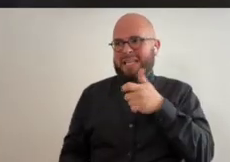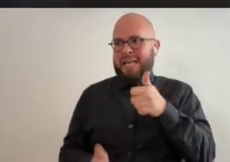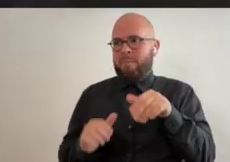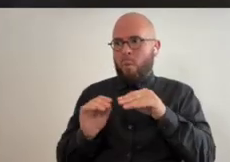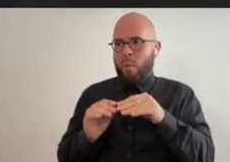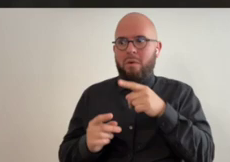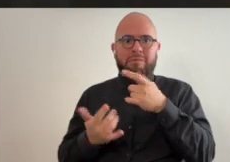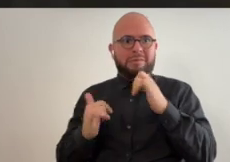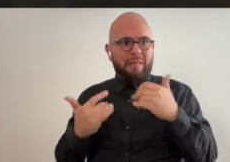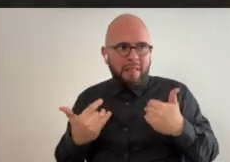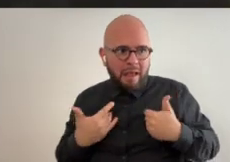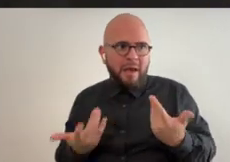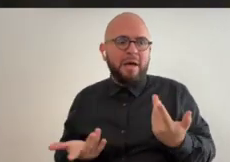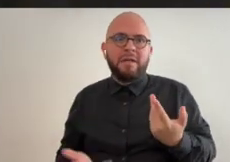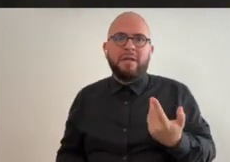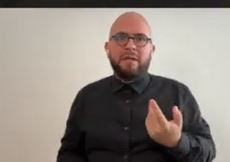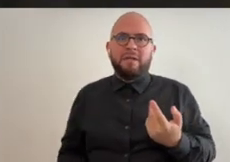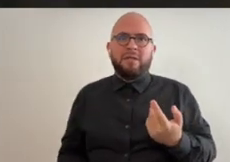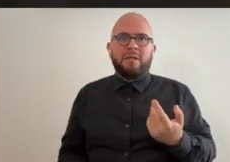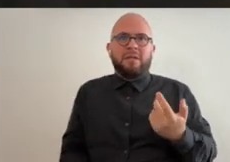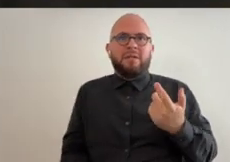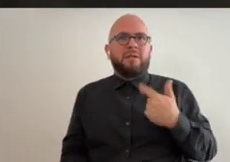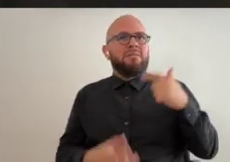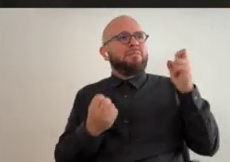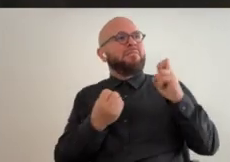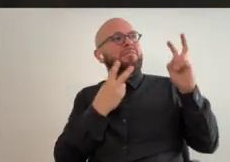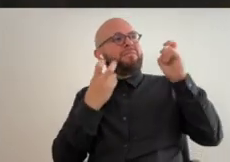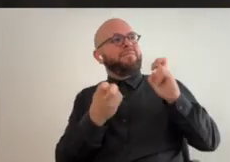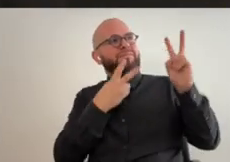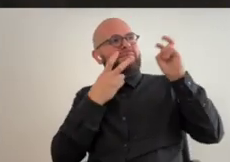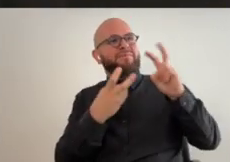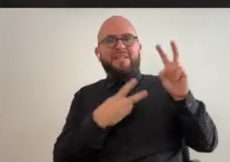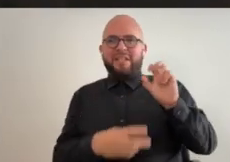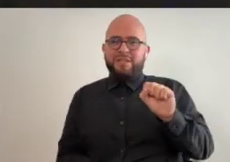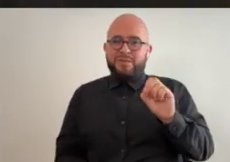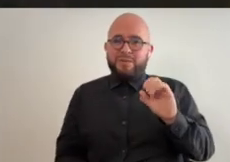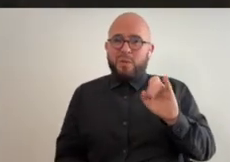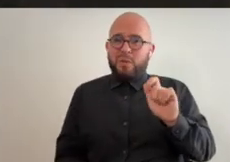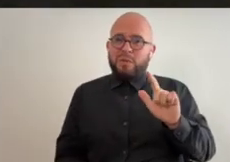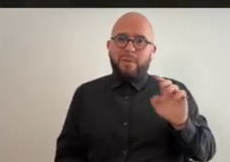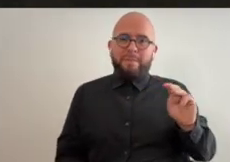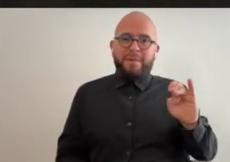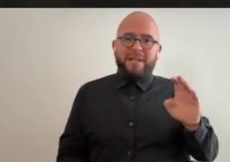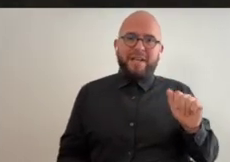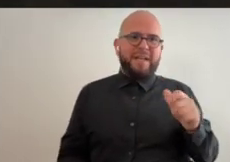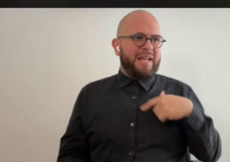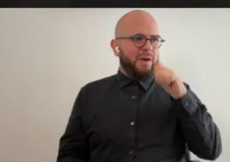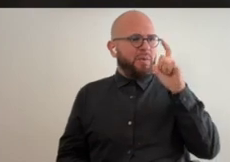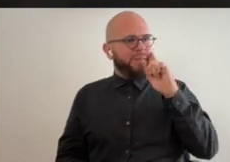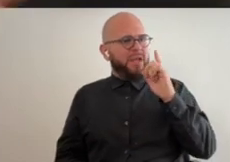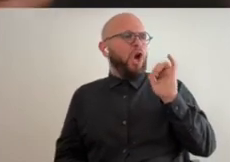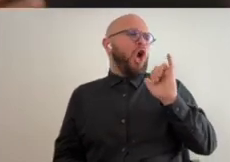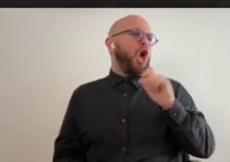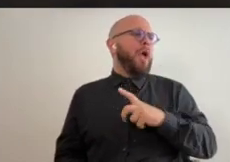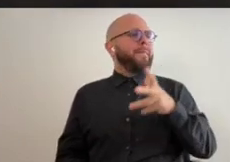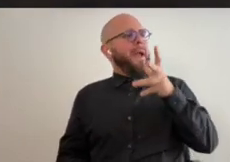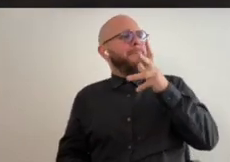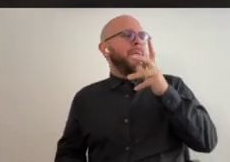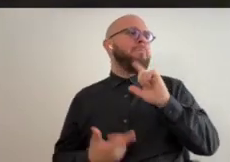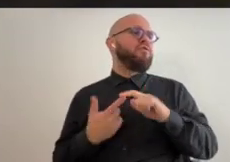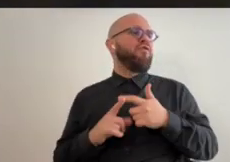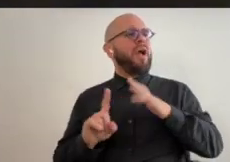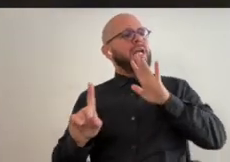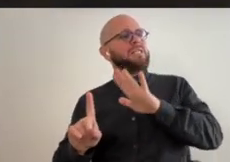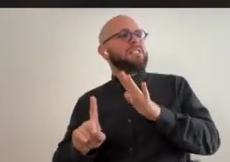and she didn't really need it anymore and she still had it and you know now i'm posting all this stuff in social media and i don't really